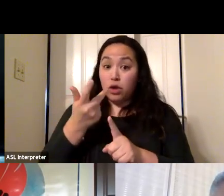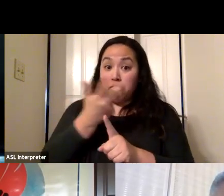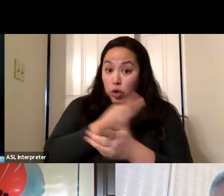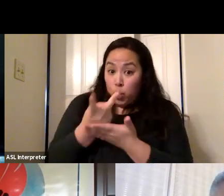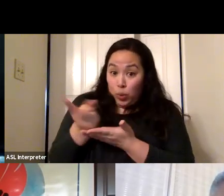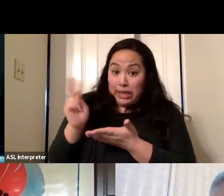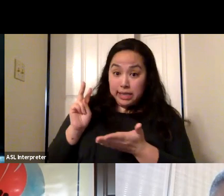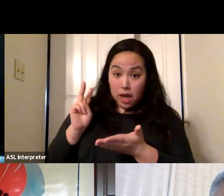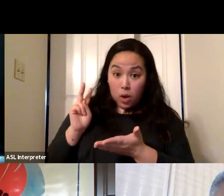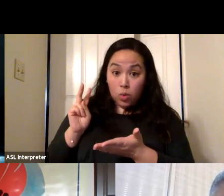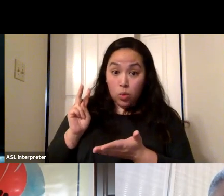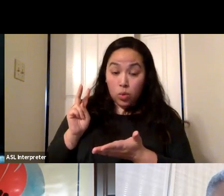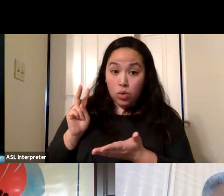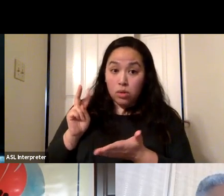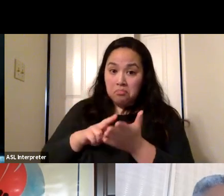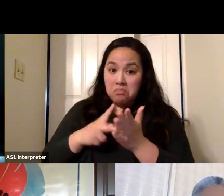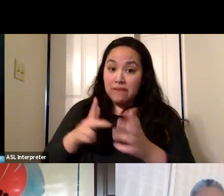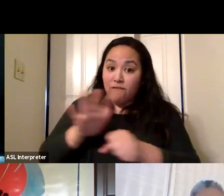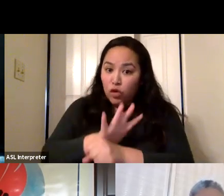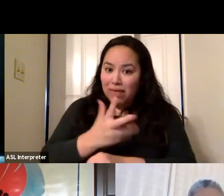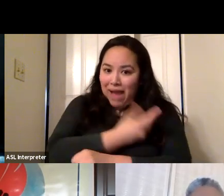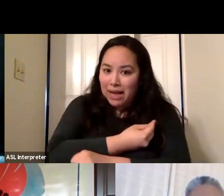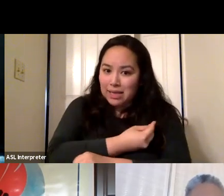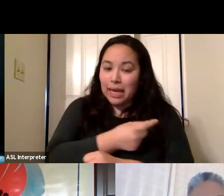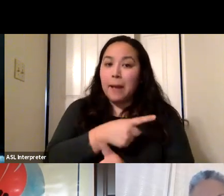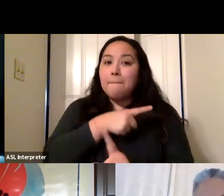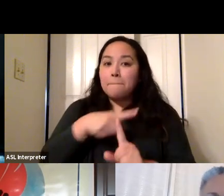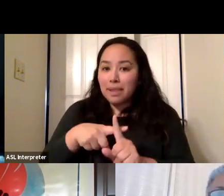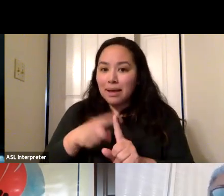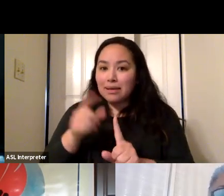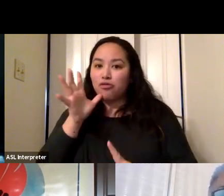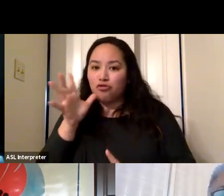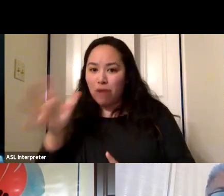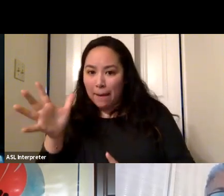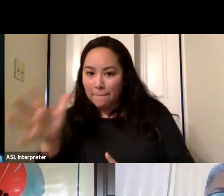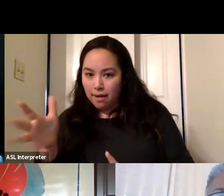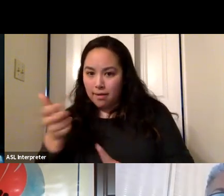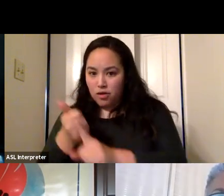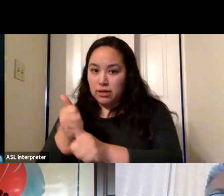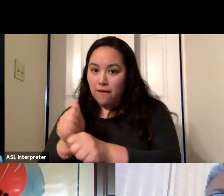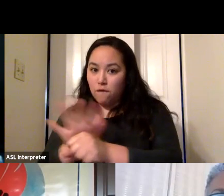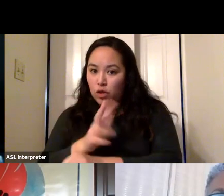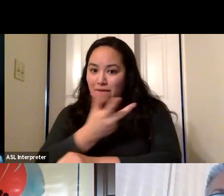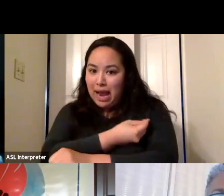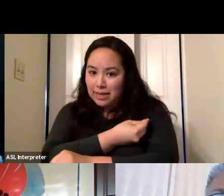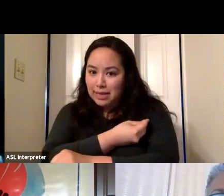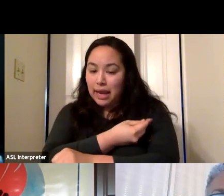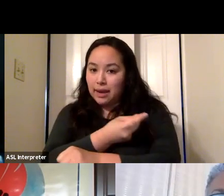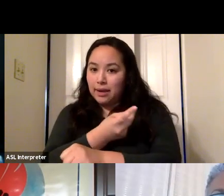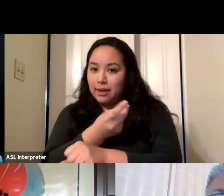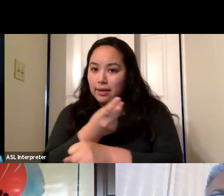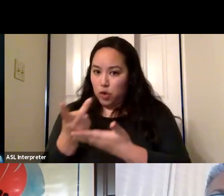meaning she's fully vaccinated and her grandmother is fully vaccinated. Two weeks out from her